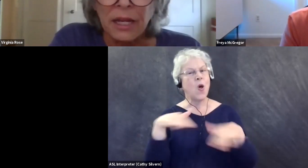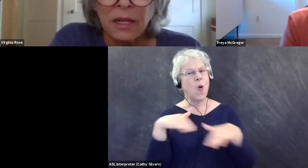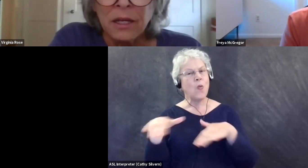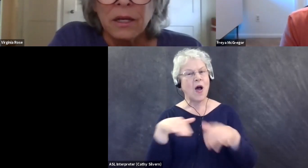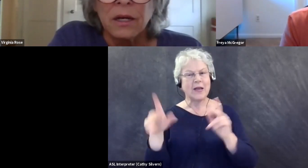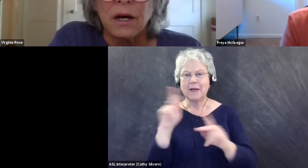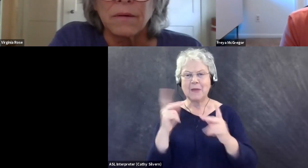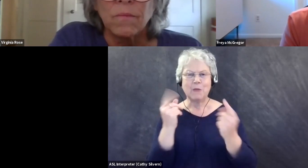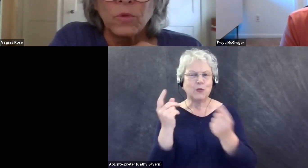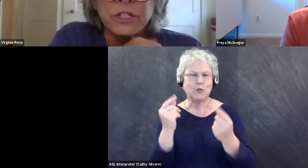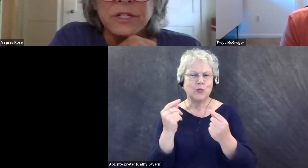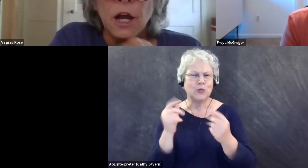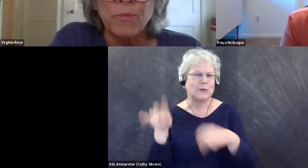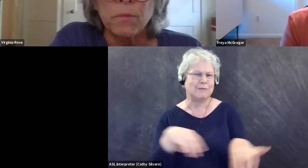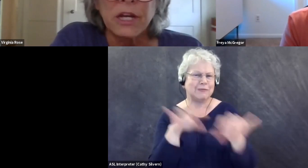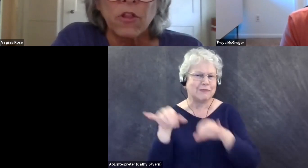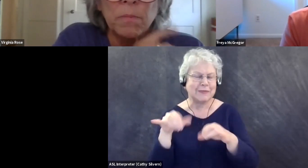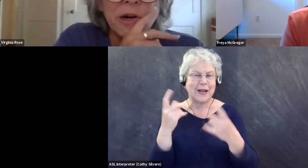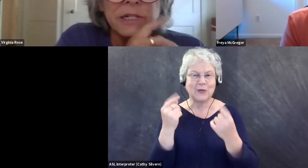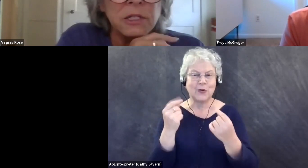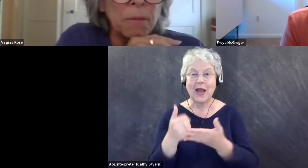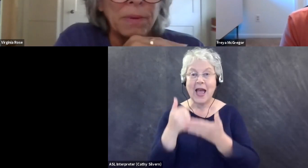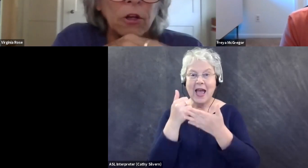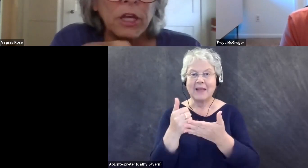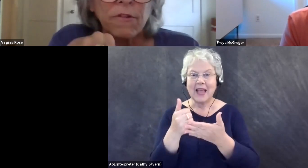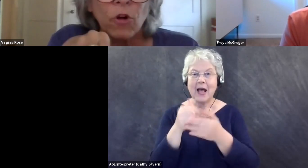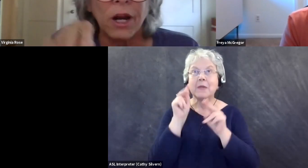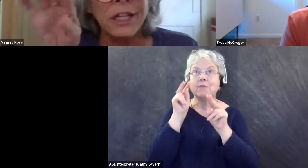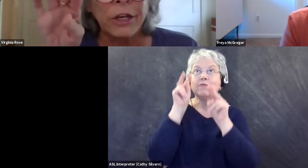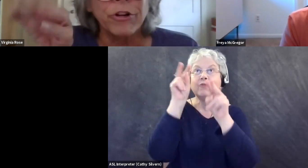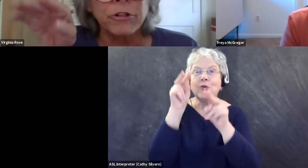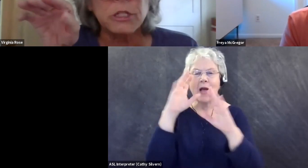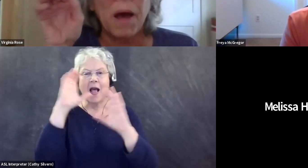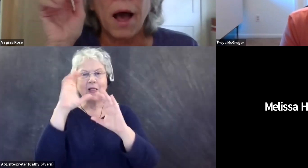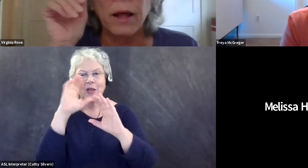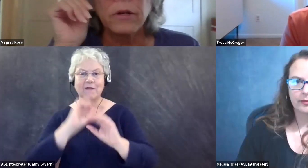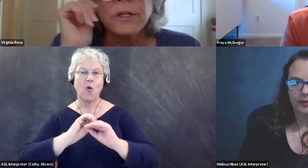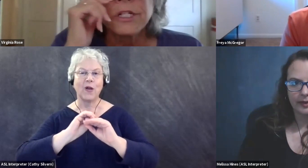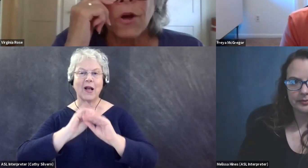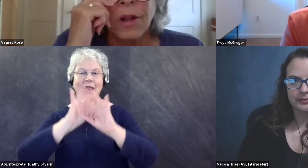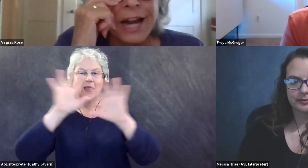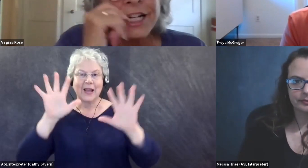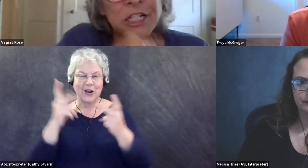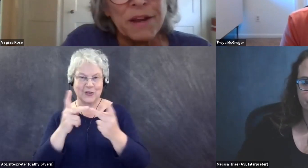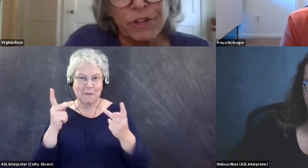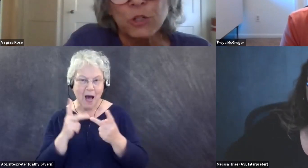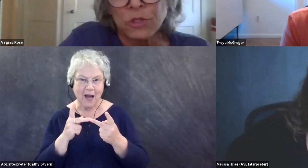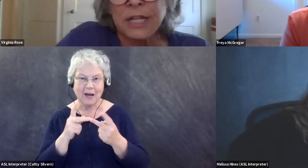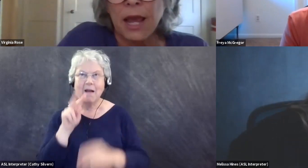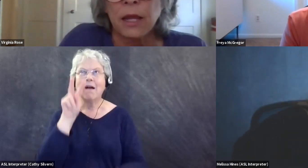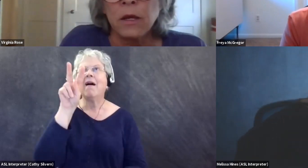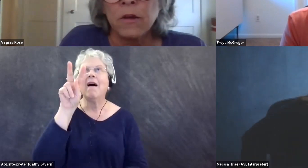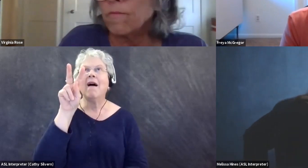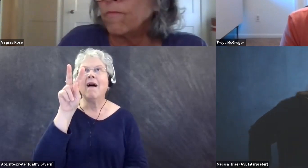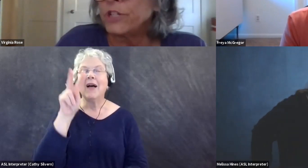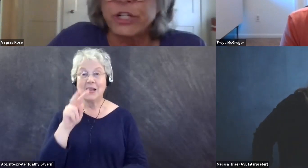everybody, um, which is to help them get on the bird is to be looking for a clearer spot. So a lot of times my friends